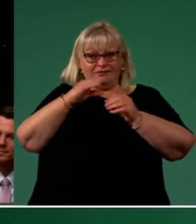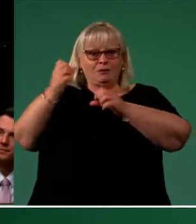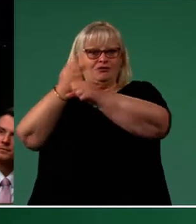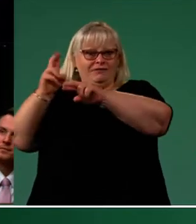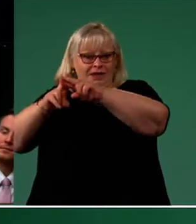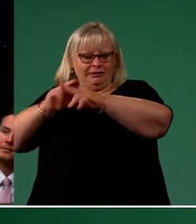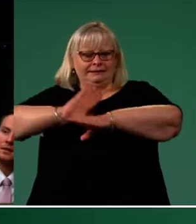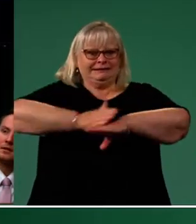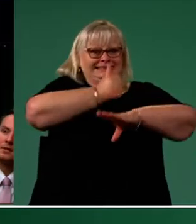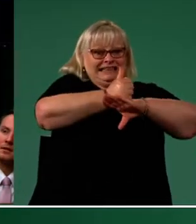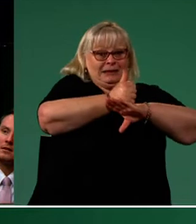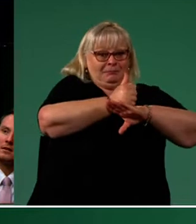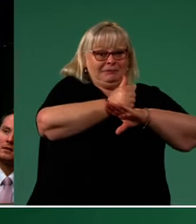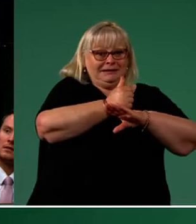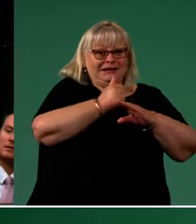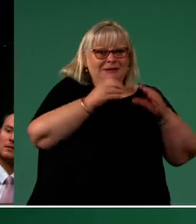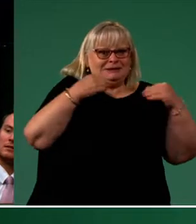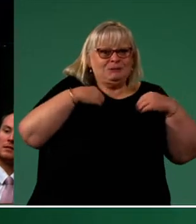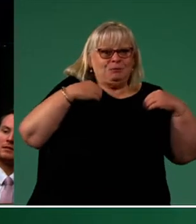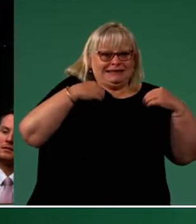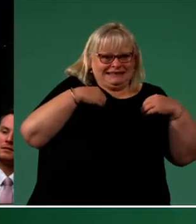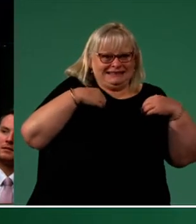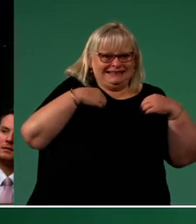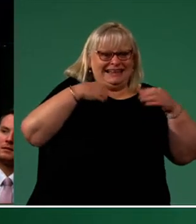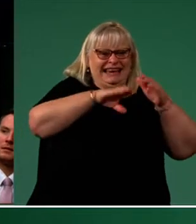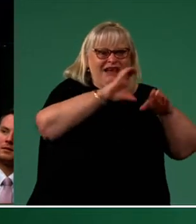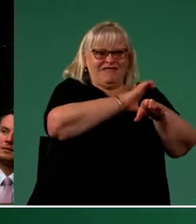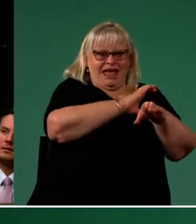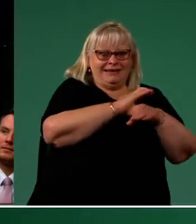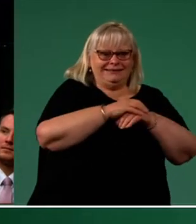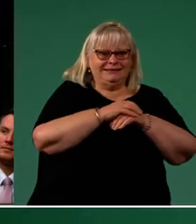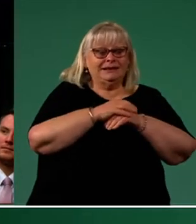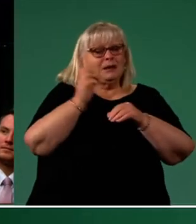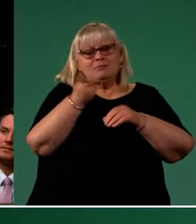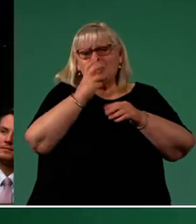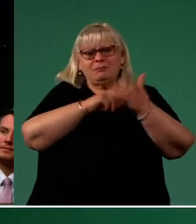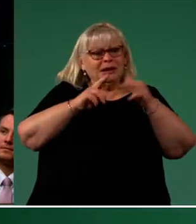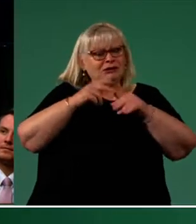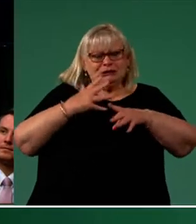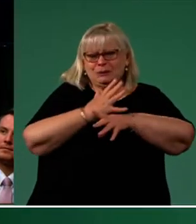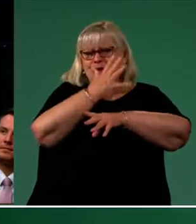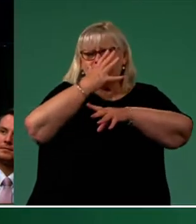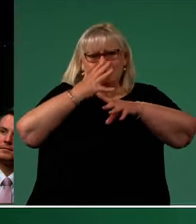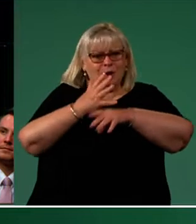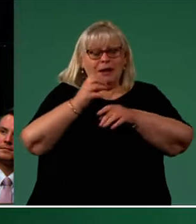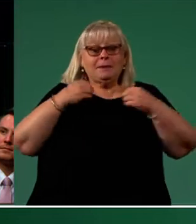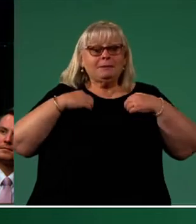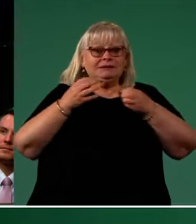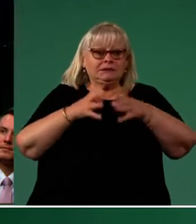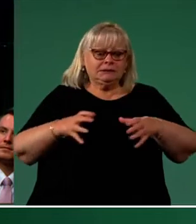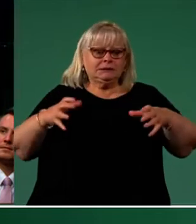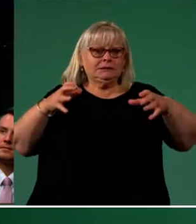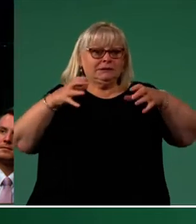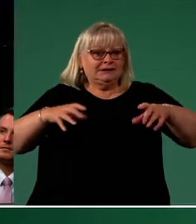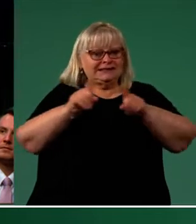small business from the back of the van. Both my parents worked incredibly long hours growing their business and providing for their